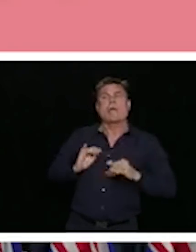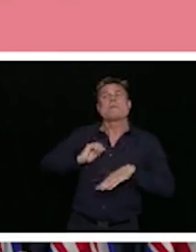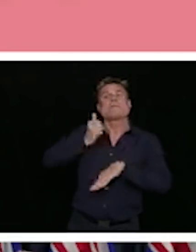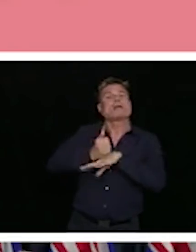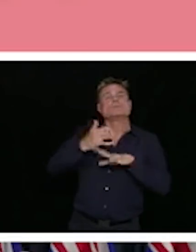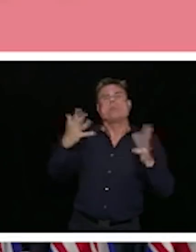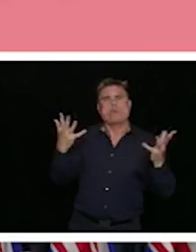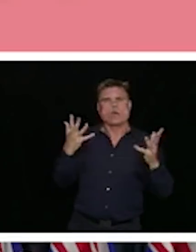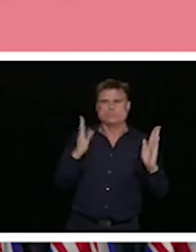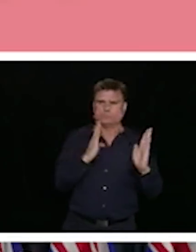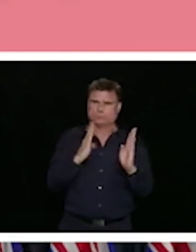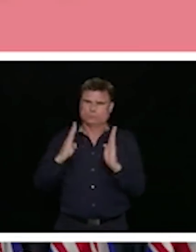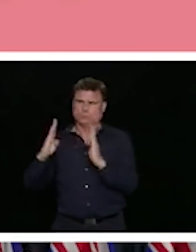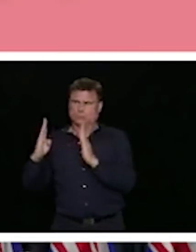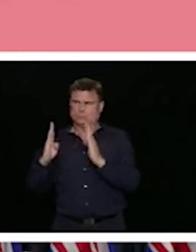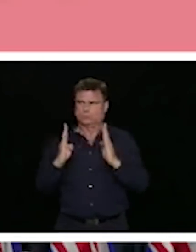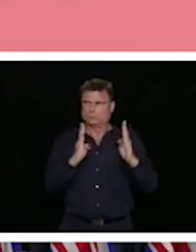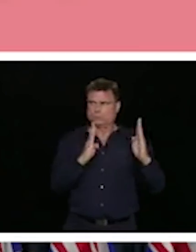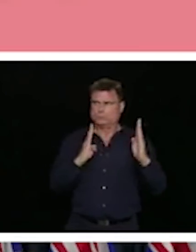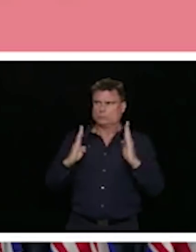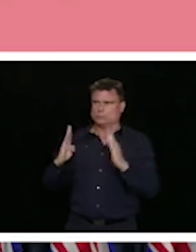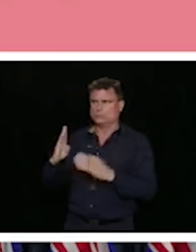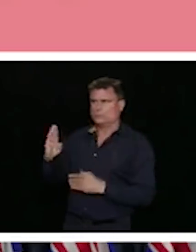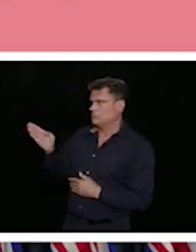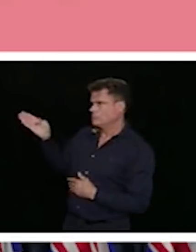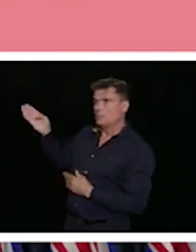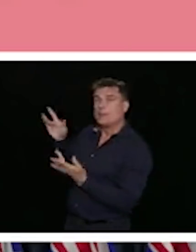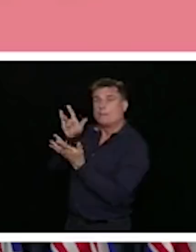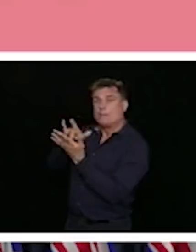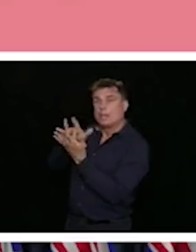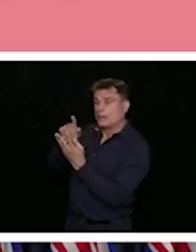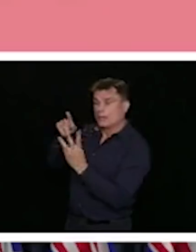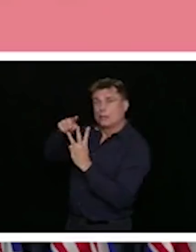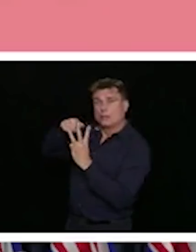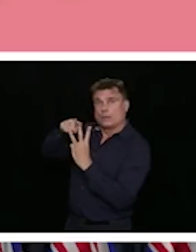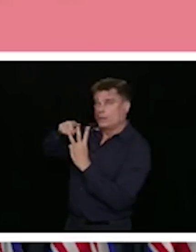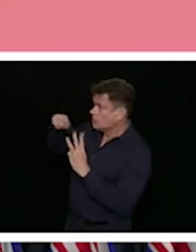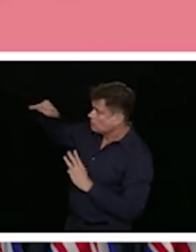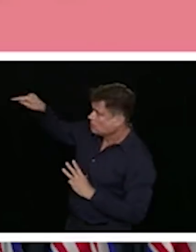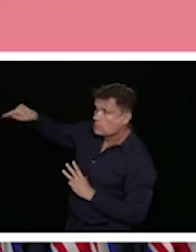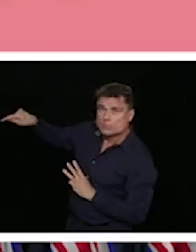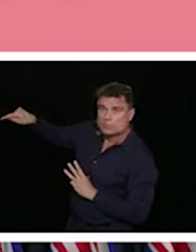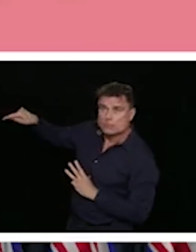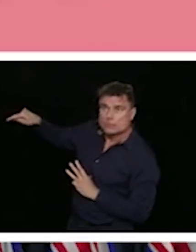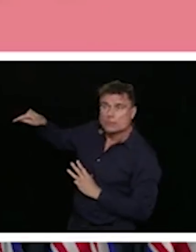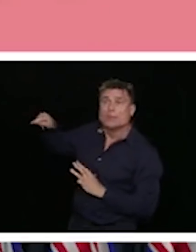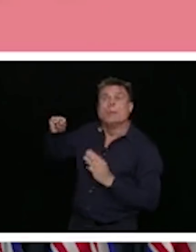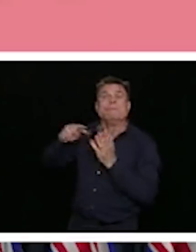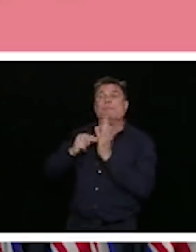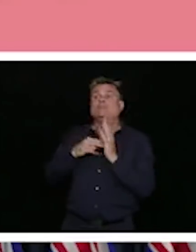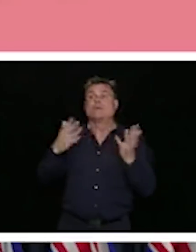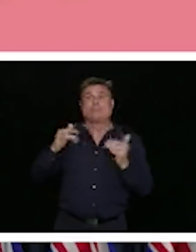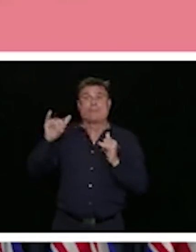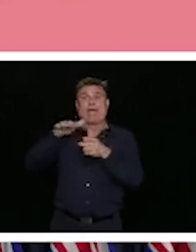database, this allows us to be able to compensate for areas that we may not have had as many people respond.